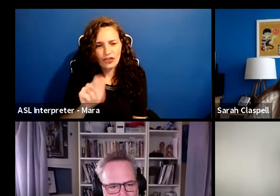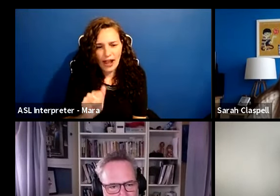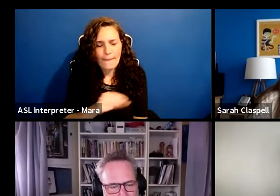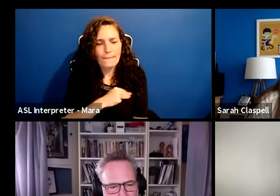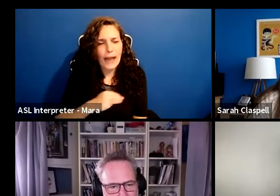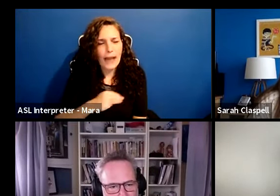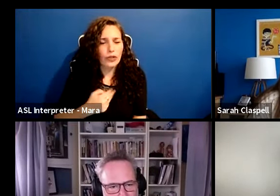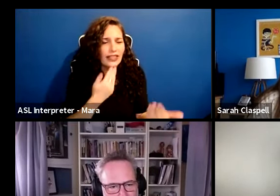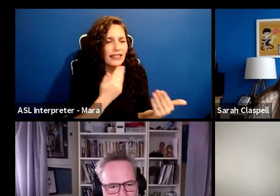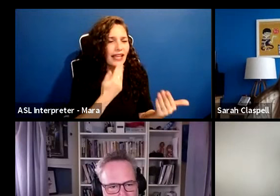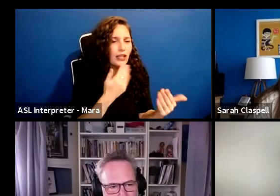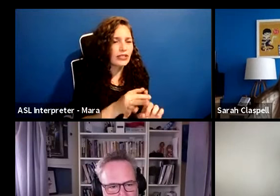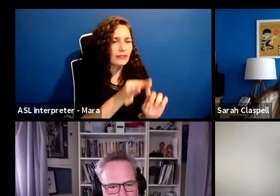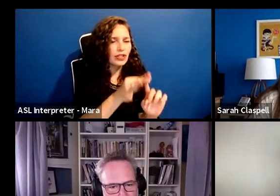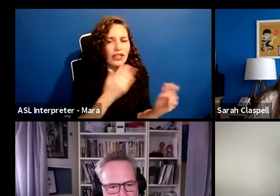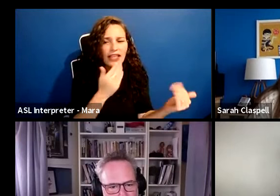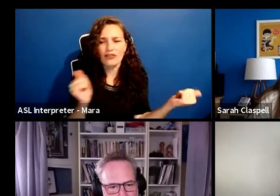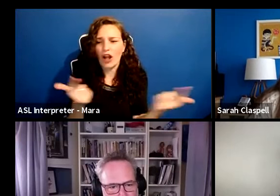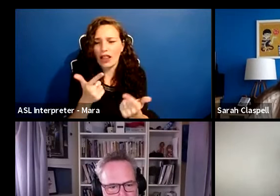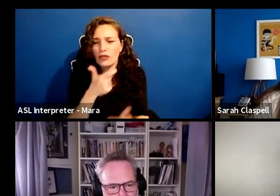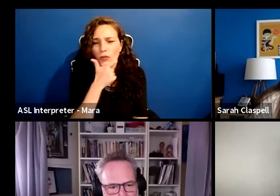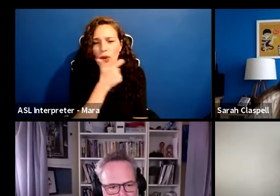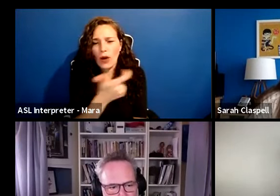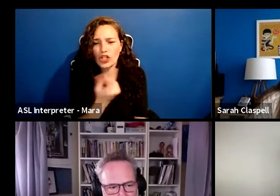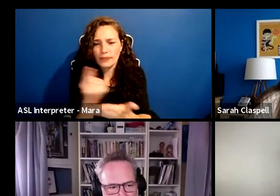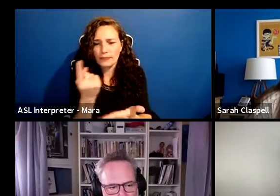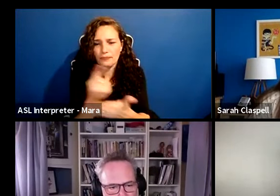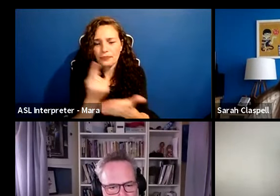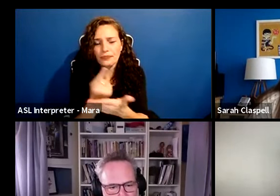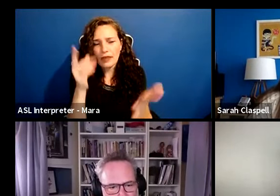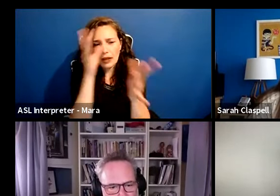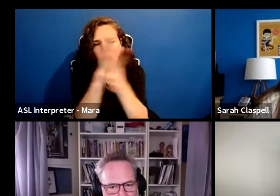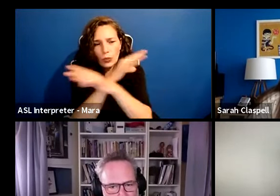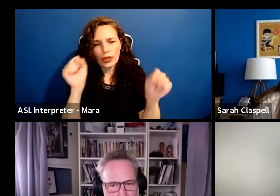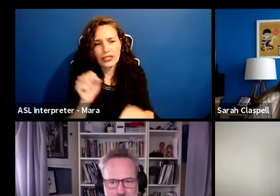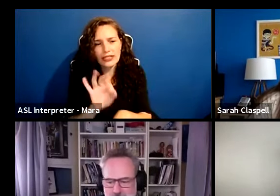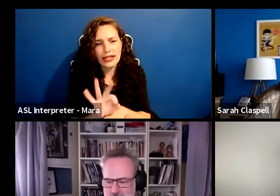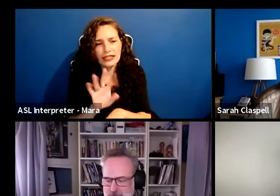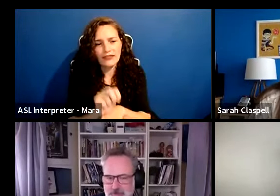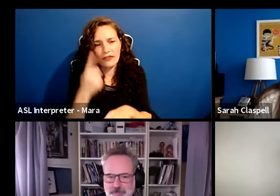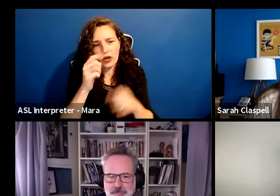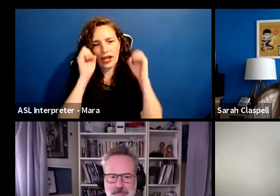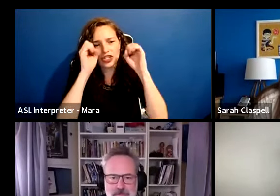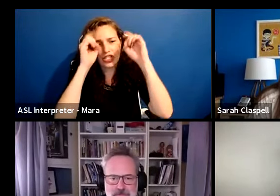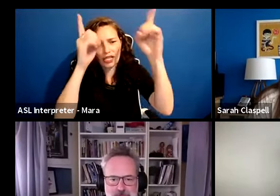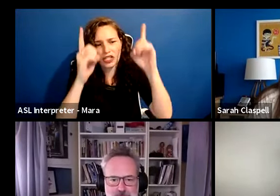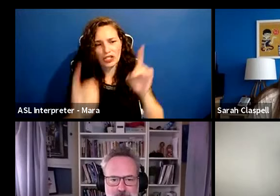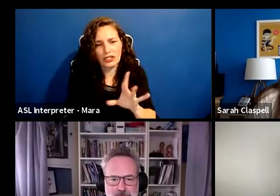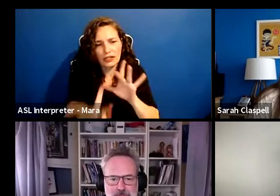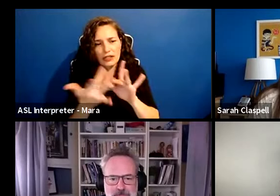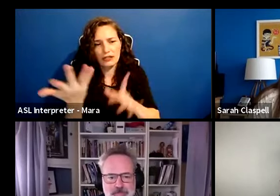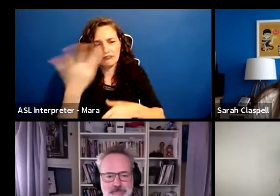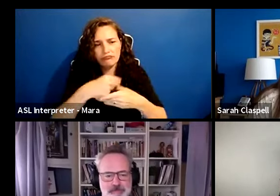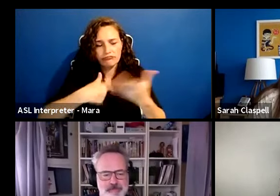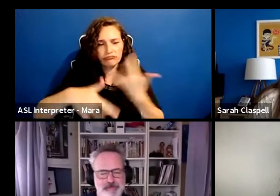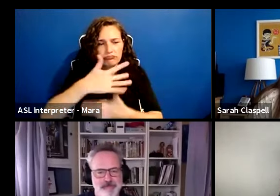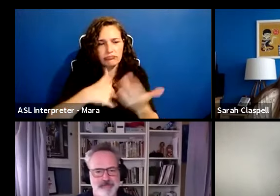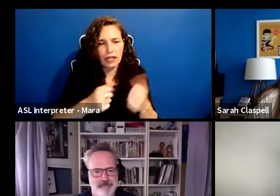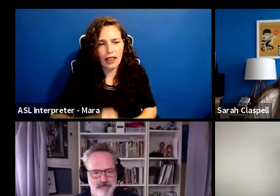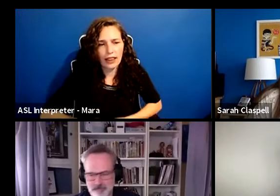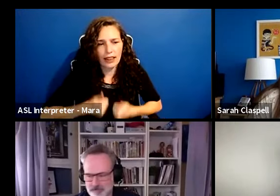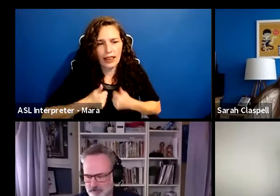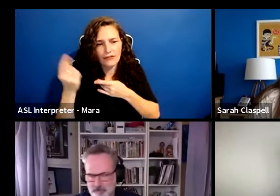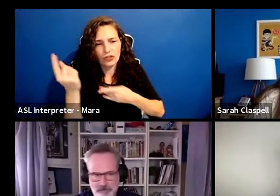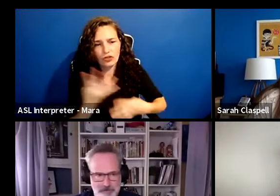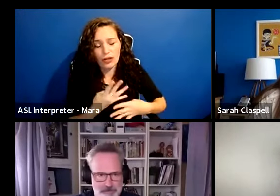of you who've been tuning in every week for our president's task force on education, outreach, and engagement live streams. If you haven't already while you're here,